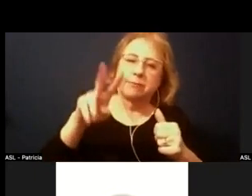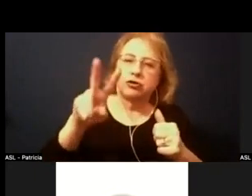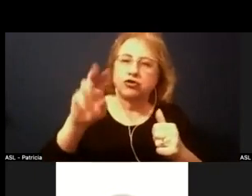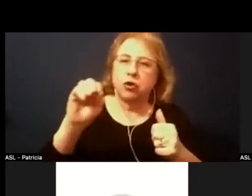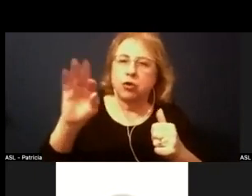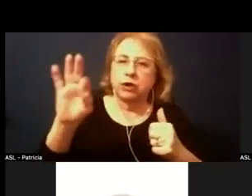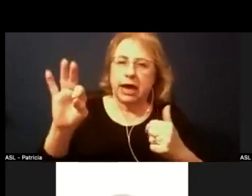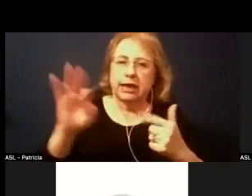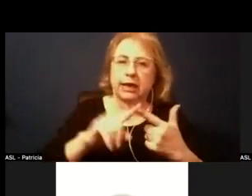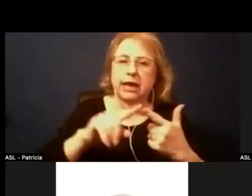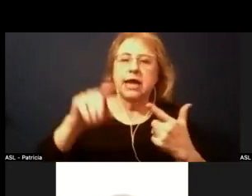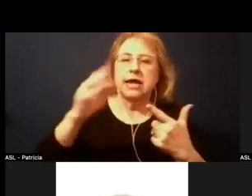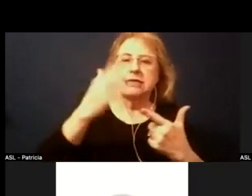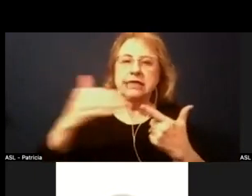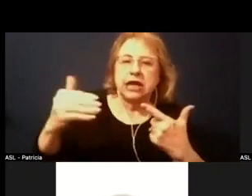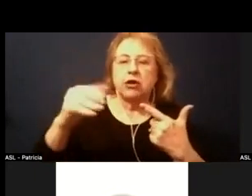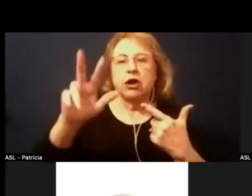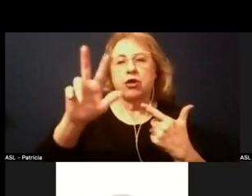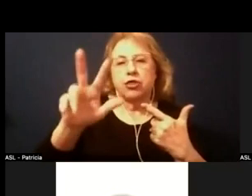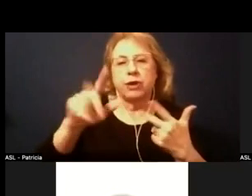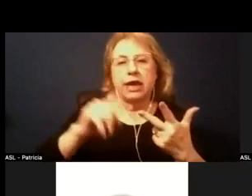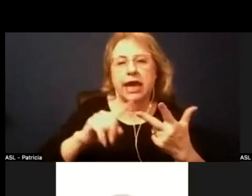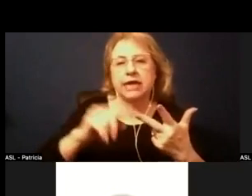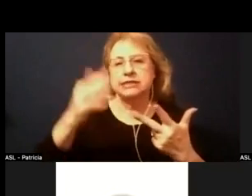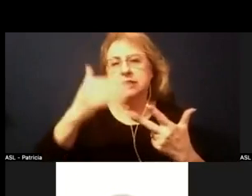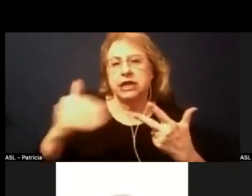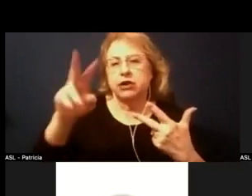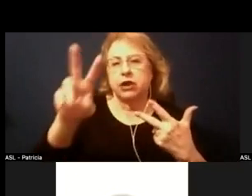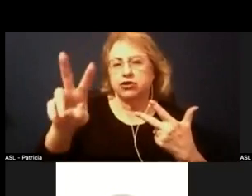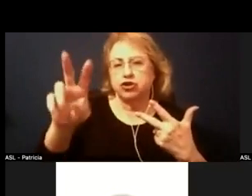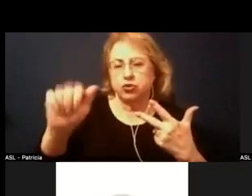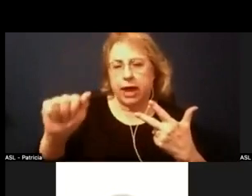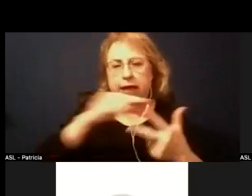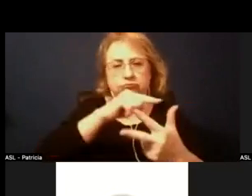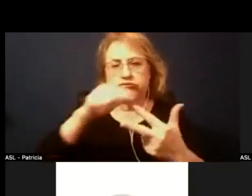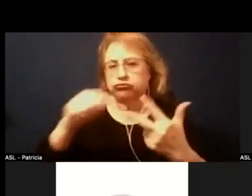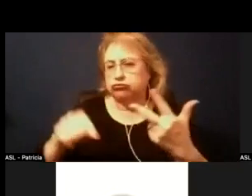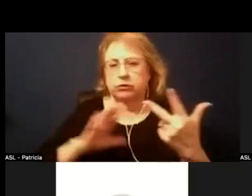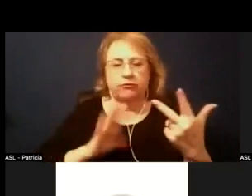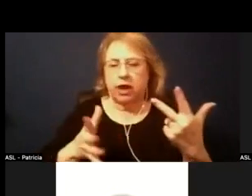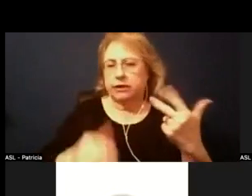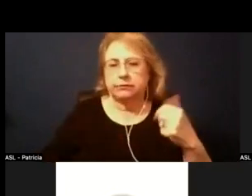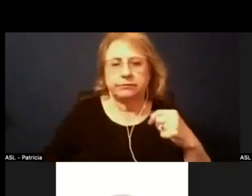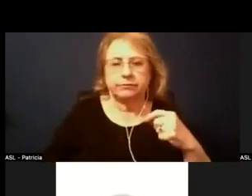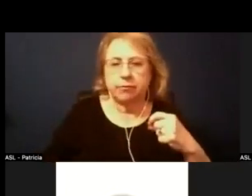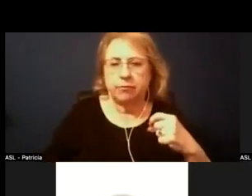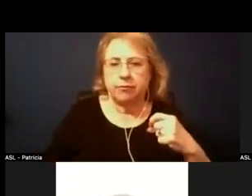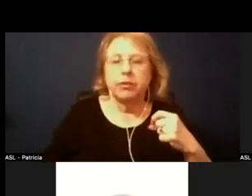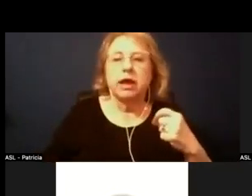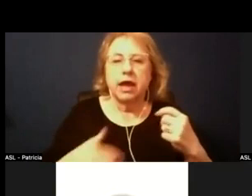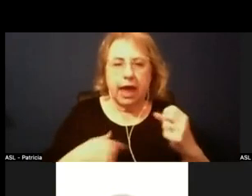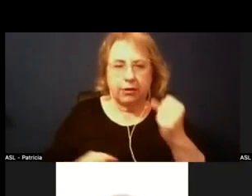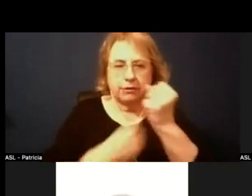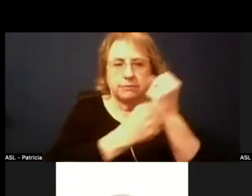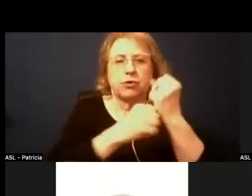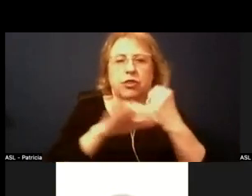is scenario three, and then the next one is scenario to a. One so those who's the ones that I would be in favor